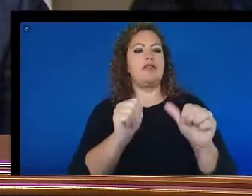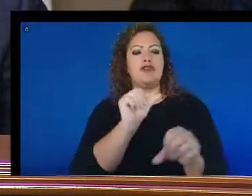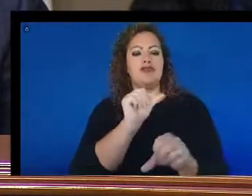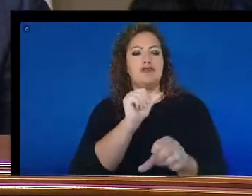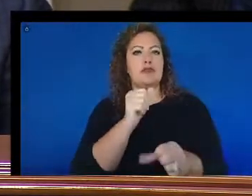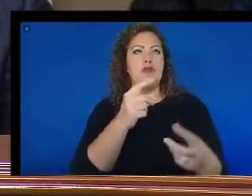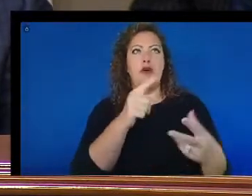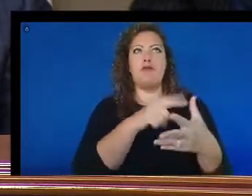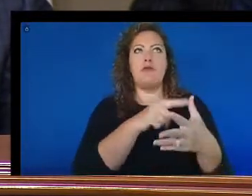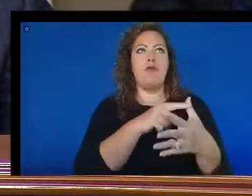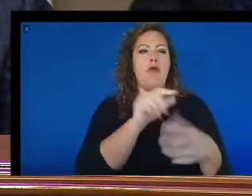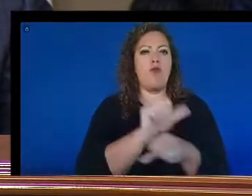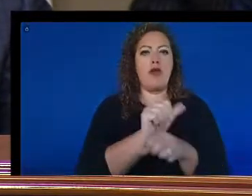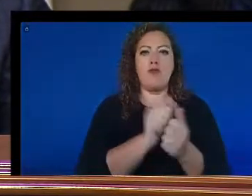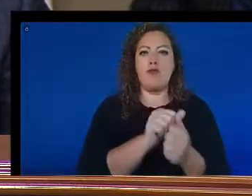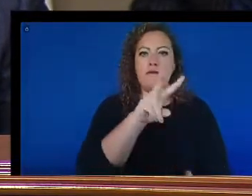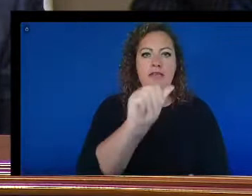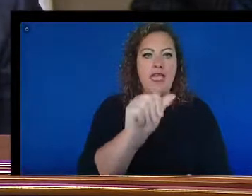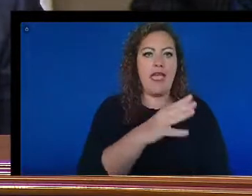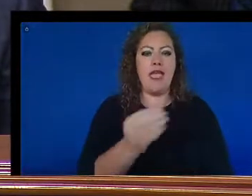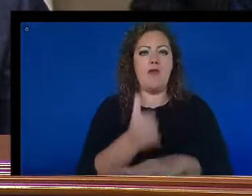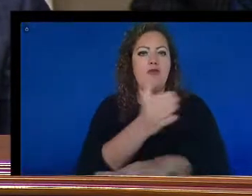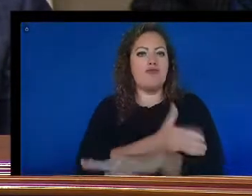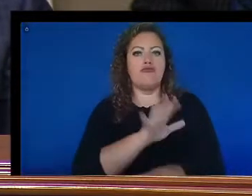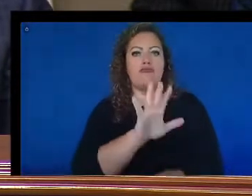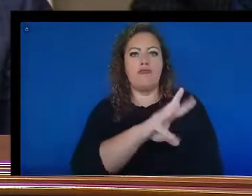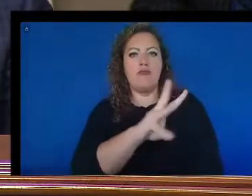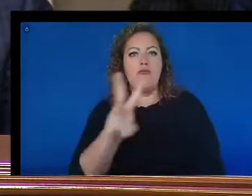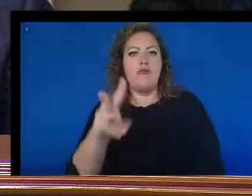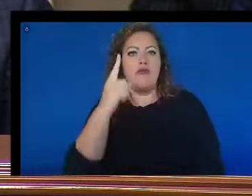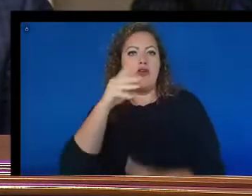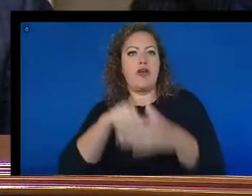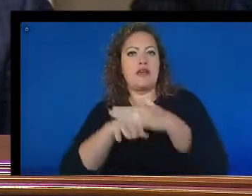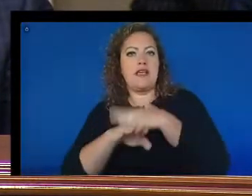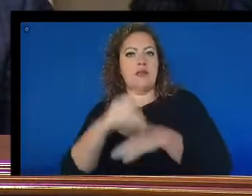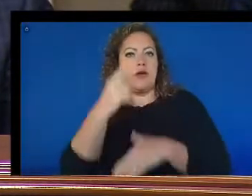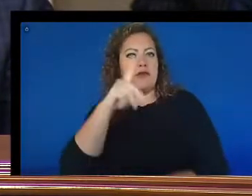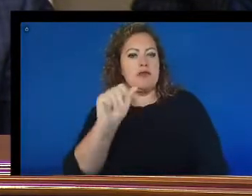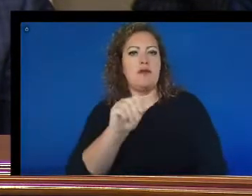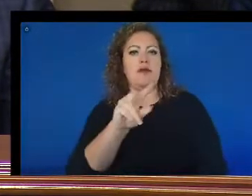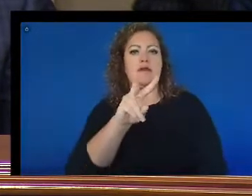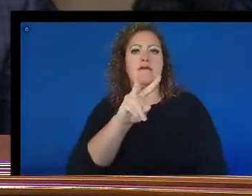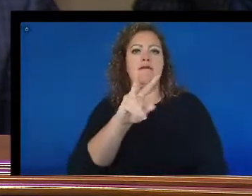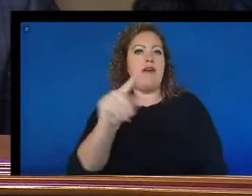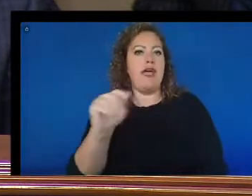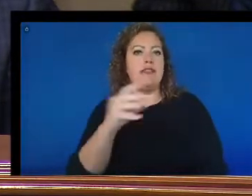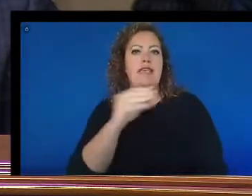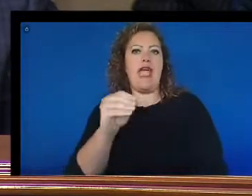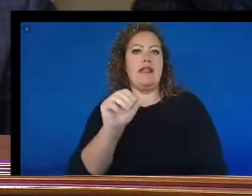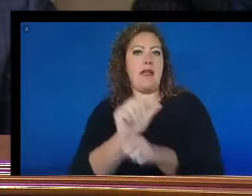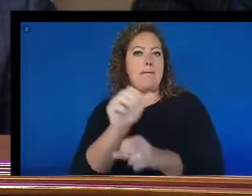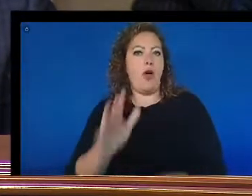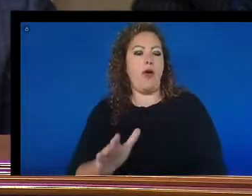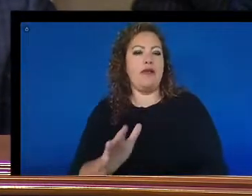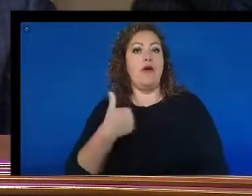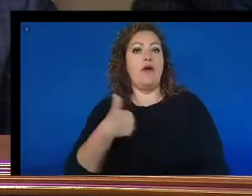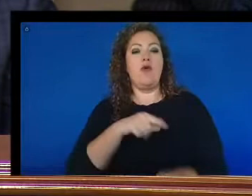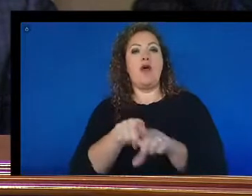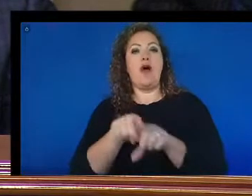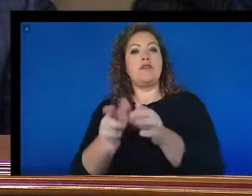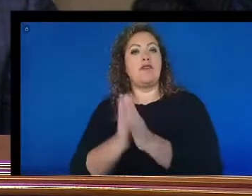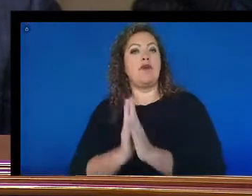and to improve the website accessibility for disabled veterans and disabled VA employees. We also requested the DOJ